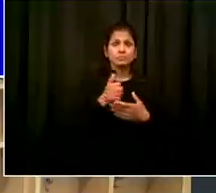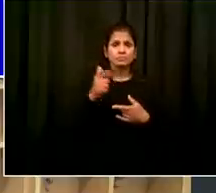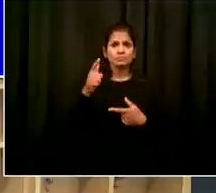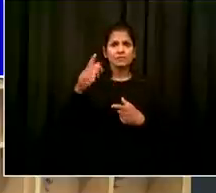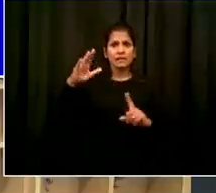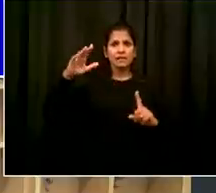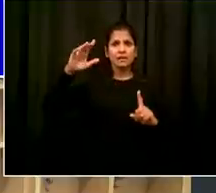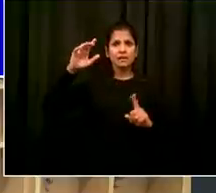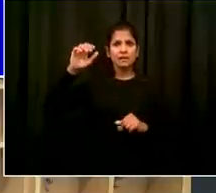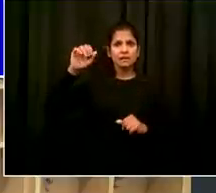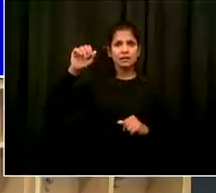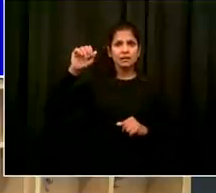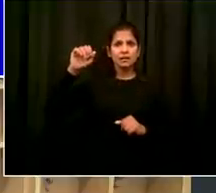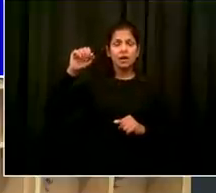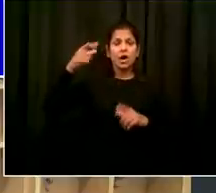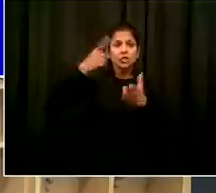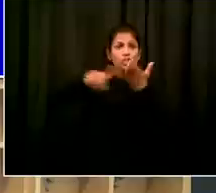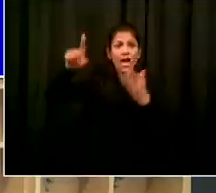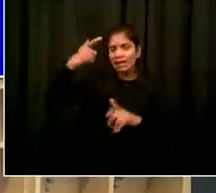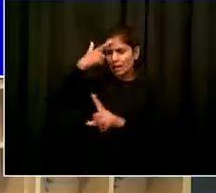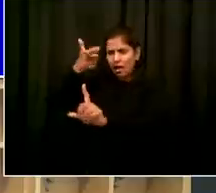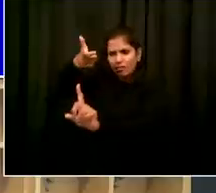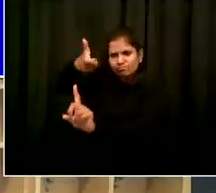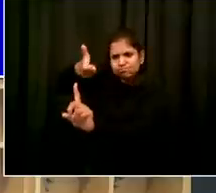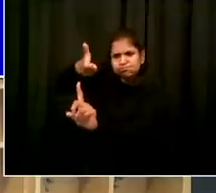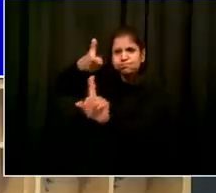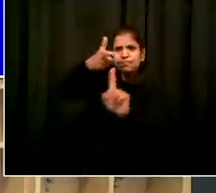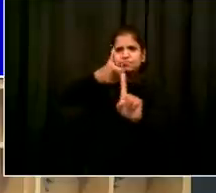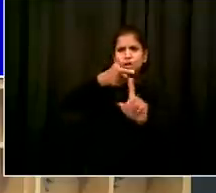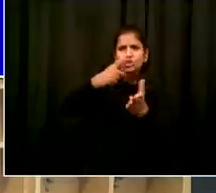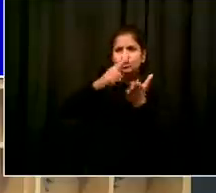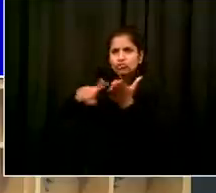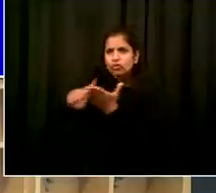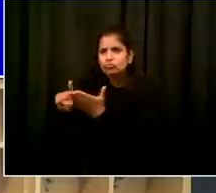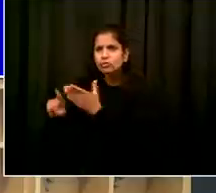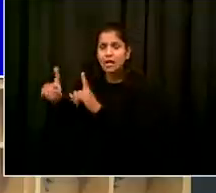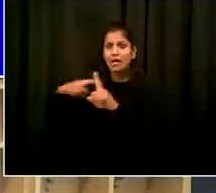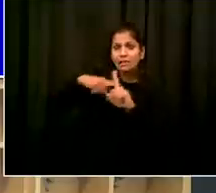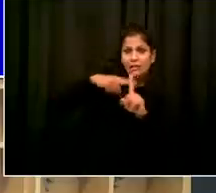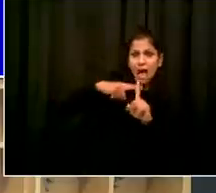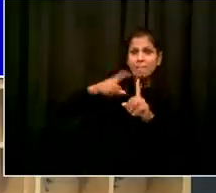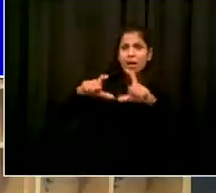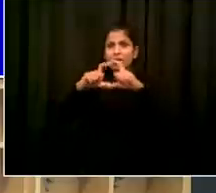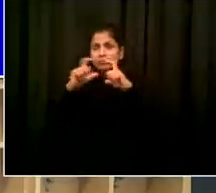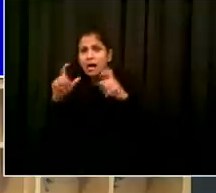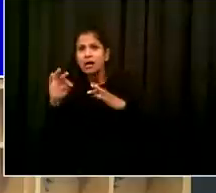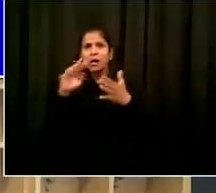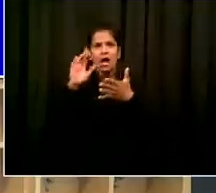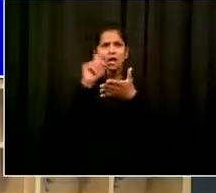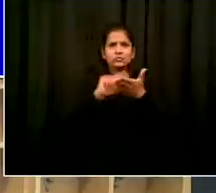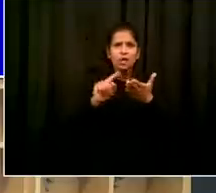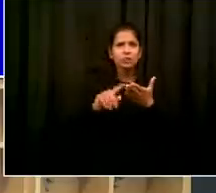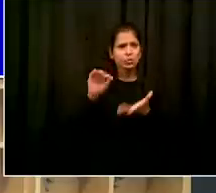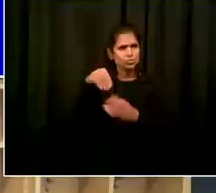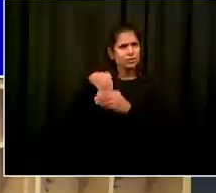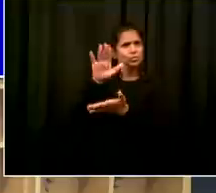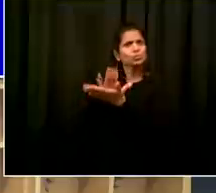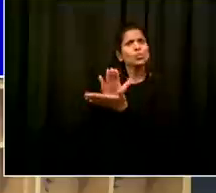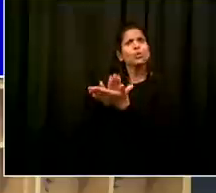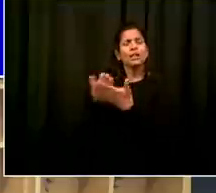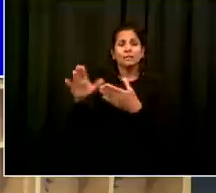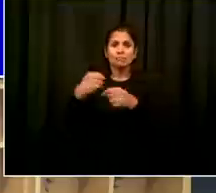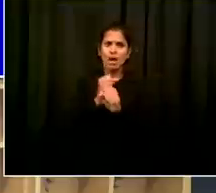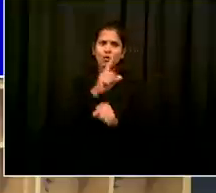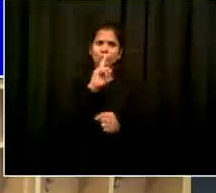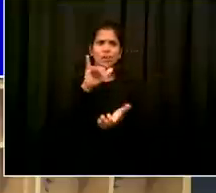everyone was safe thank you a special thank you to school safety agents and everyone at school safety you're part of the glue that